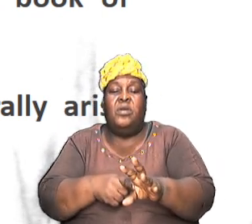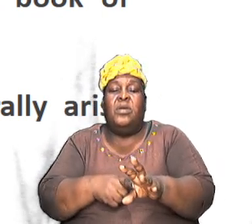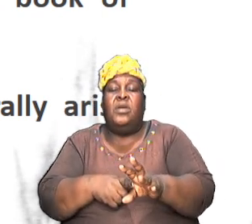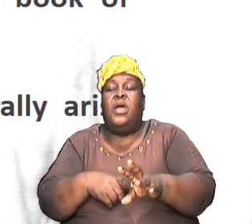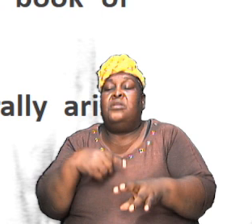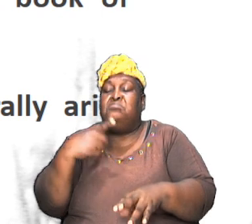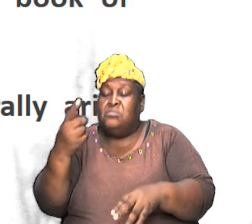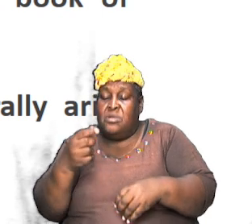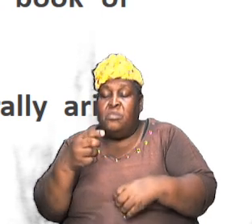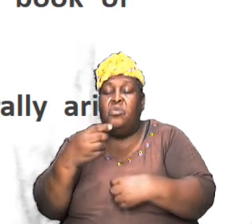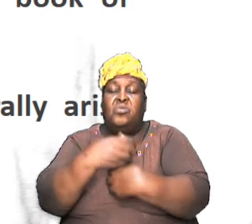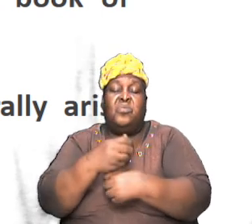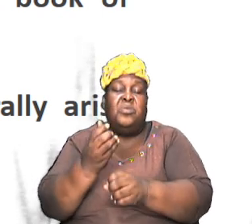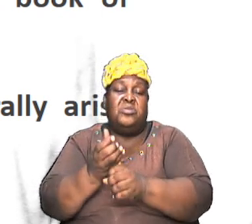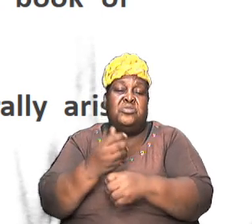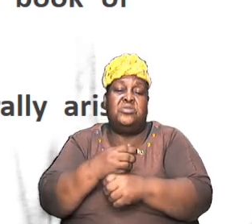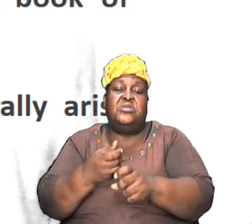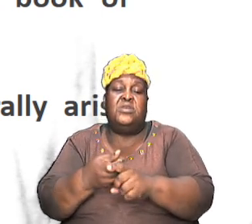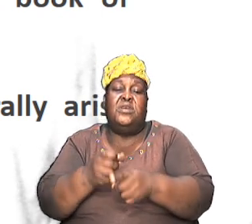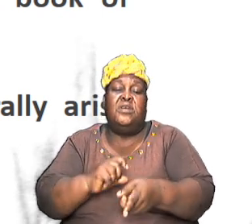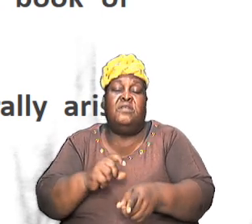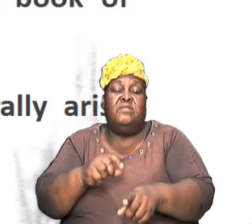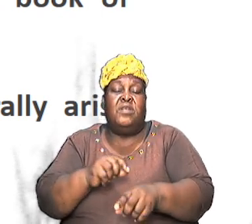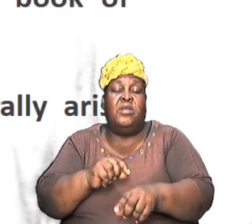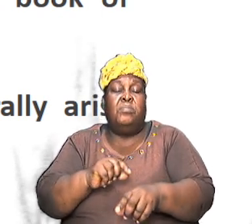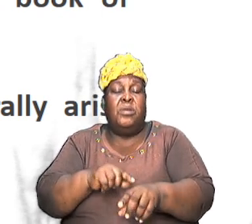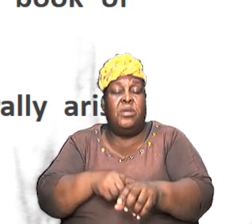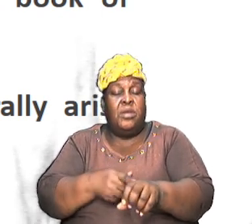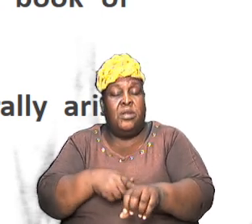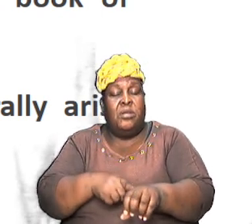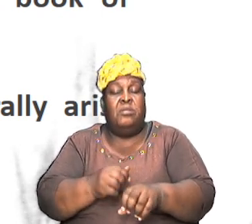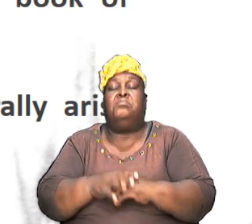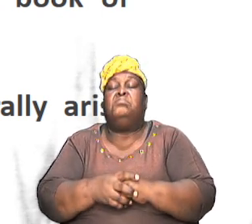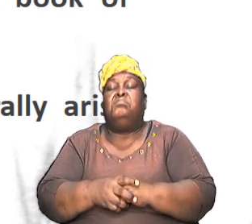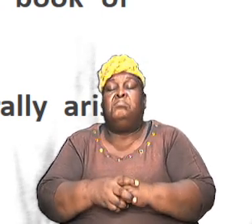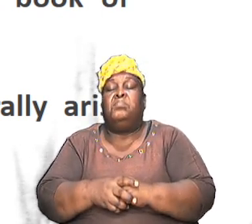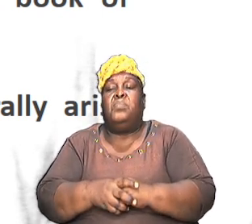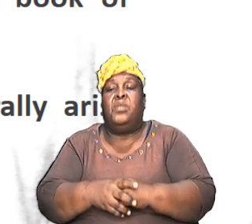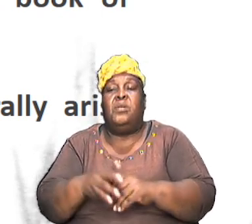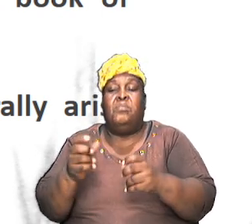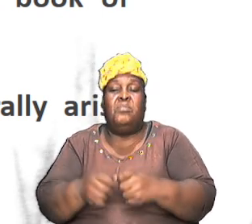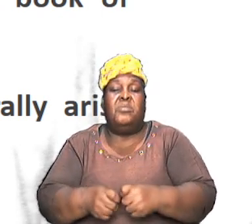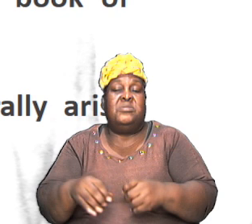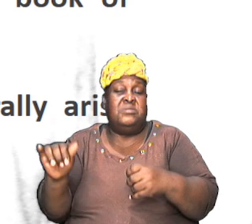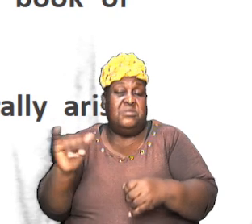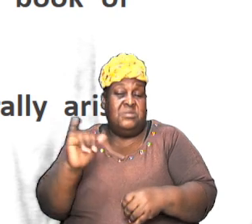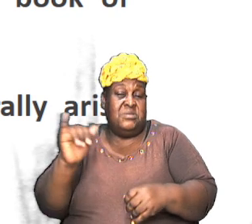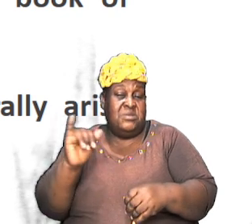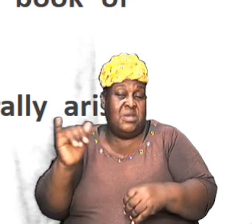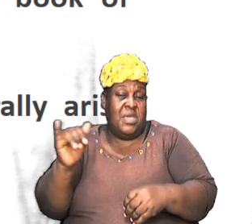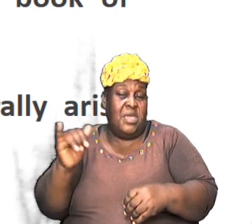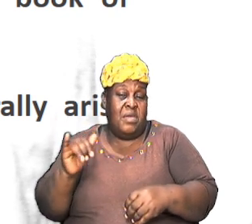from the very beginning it gives us the whole episode of creation but similarly and almost